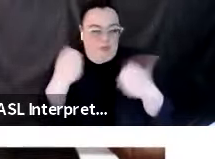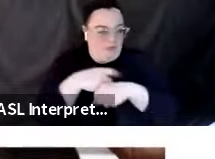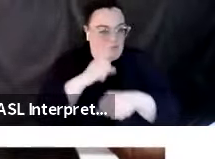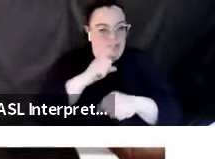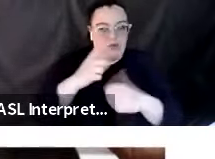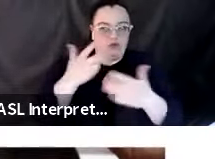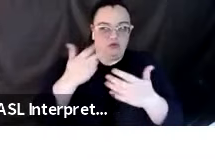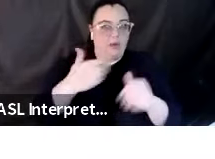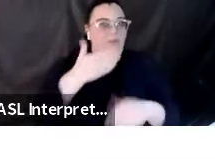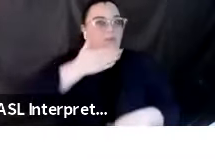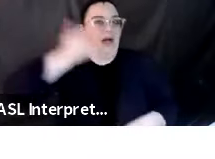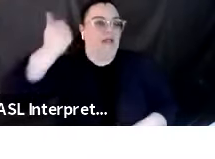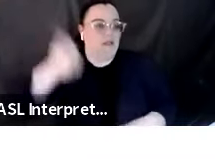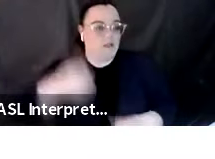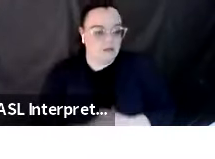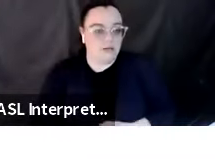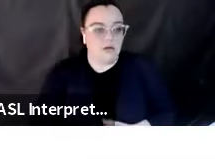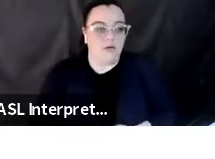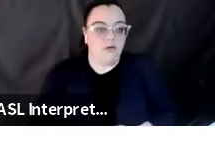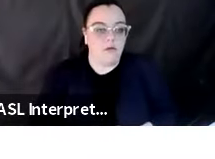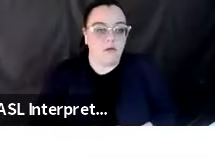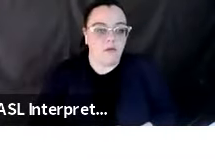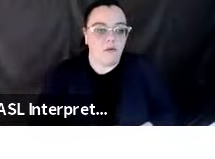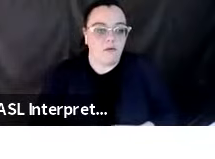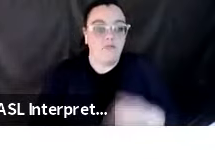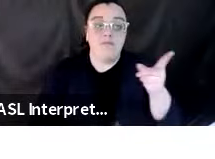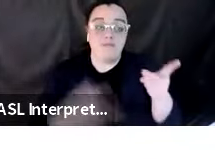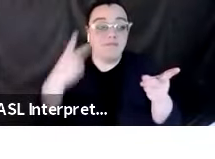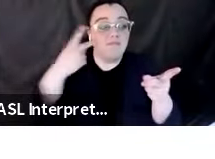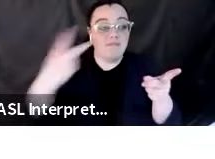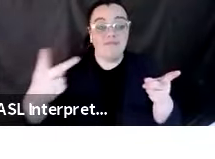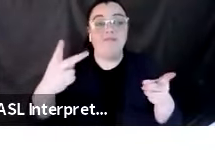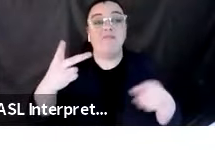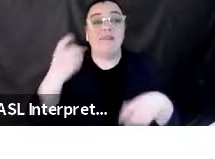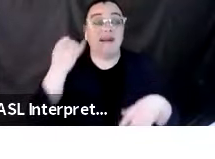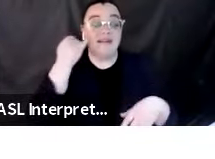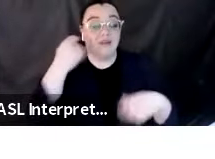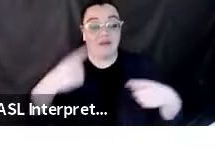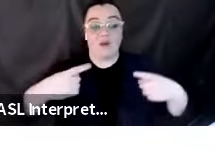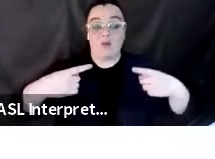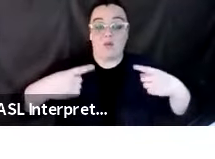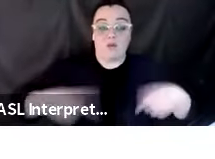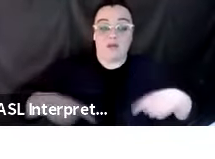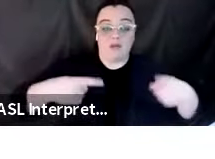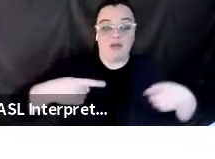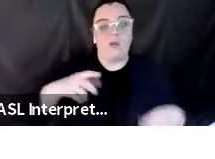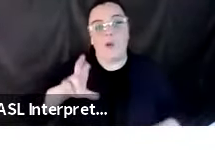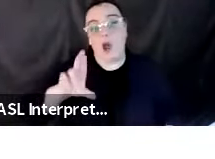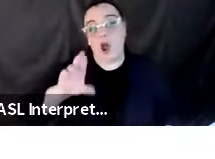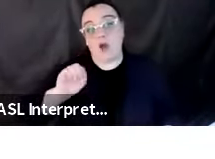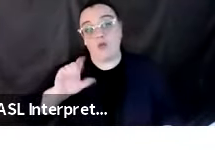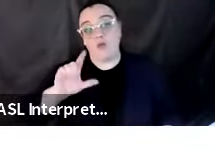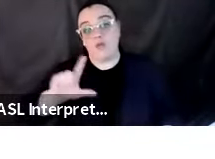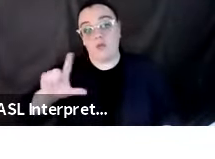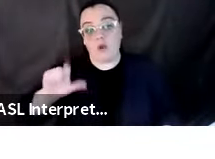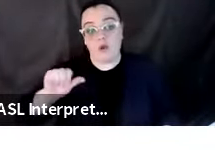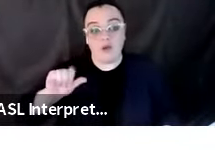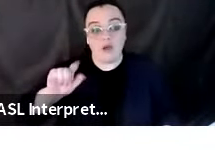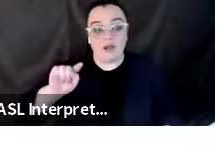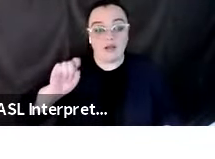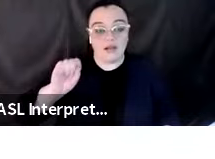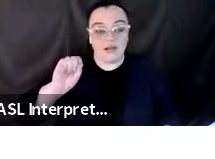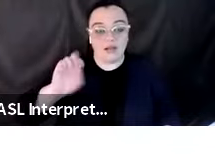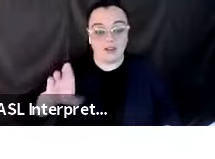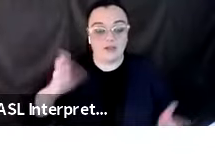that might cause injury. People using a manual wheelchair or what may be called a rollator, kind of just another way of